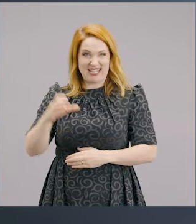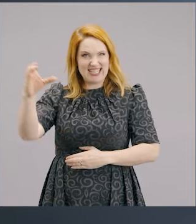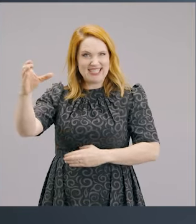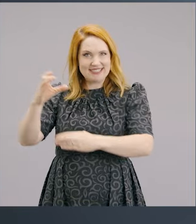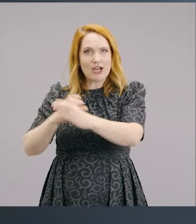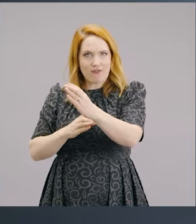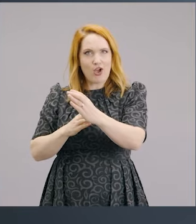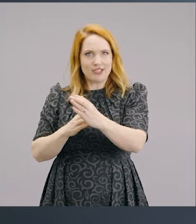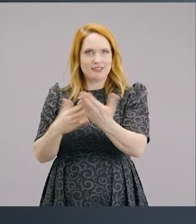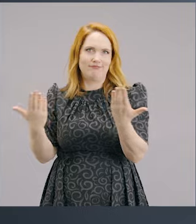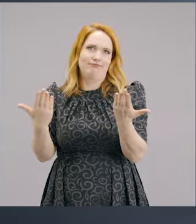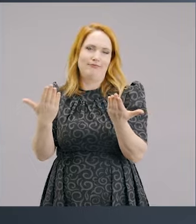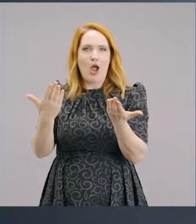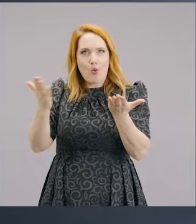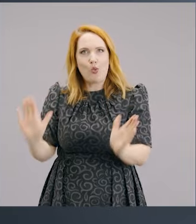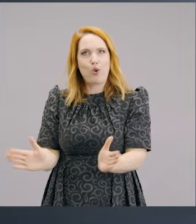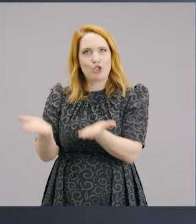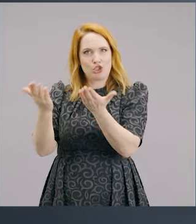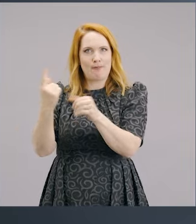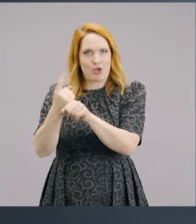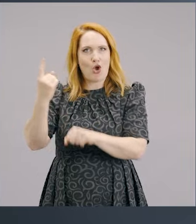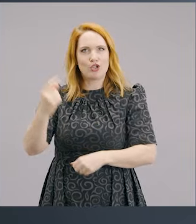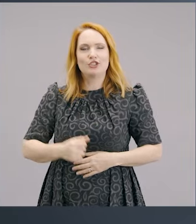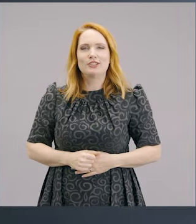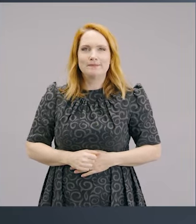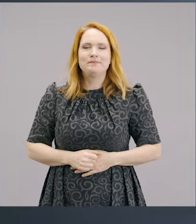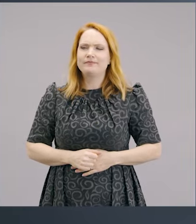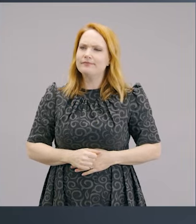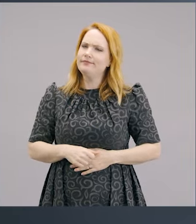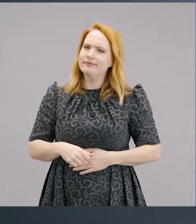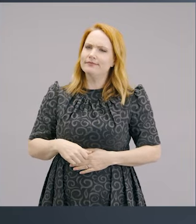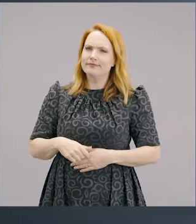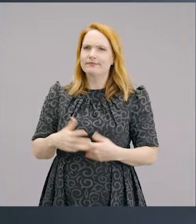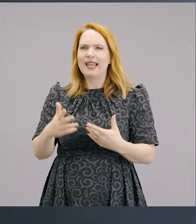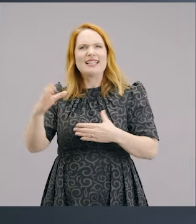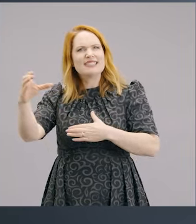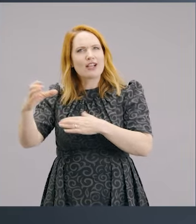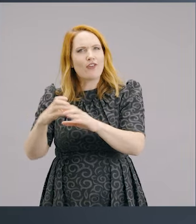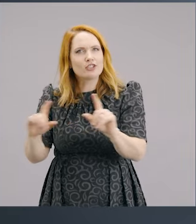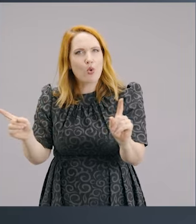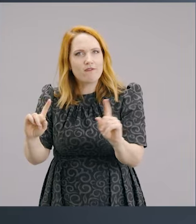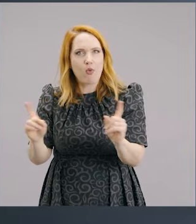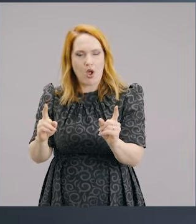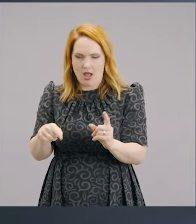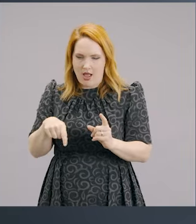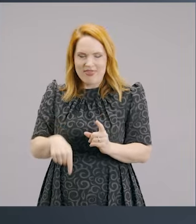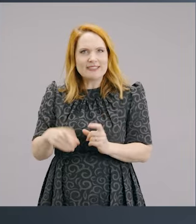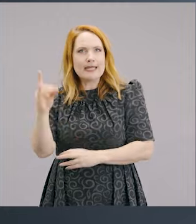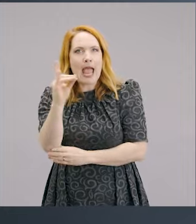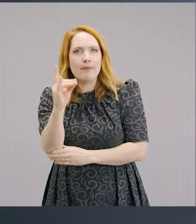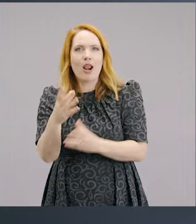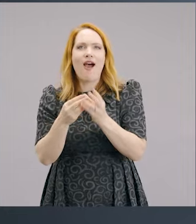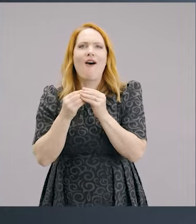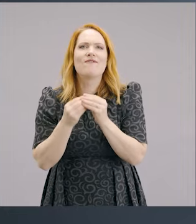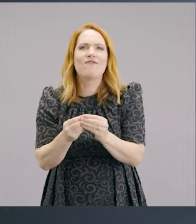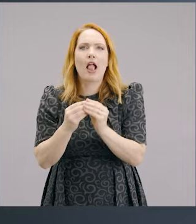part of the worship of people. And the idea of sacrifice was to bring something of value to give to the Lord,